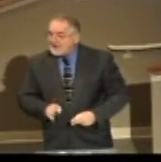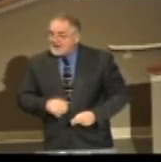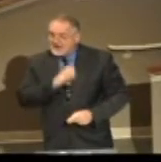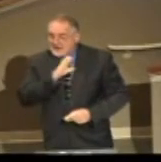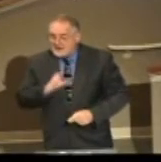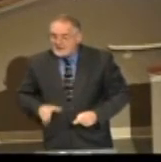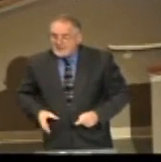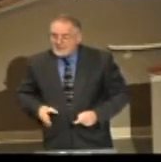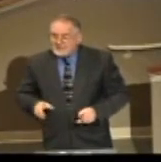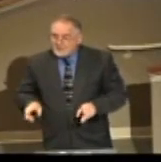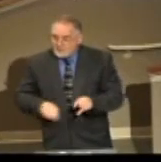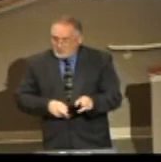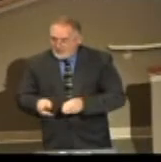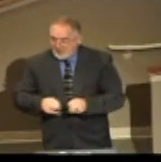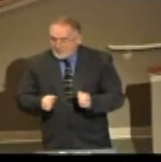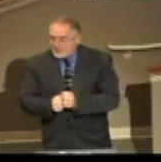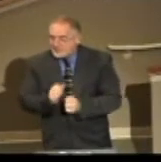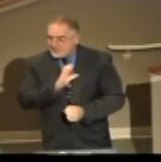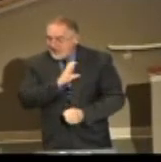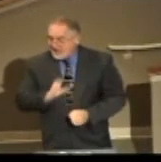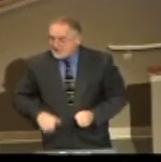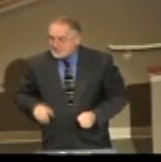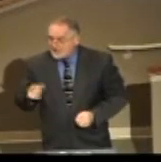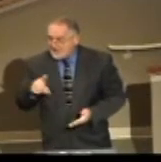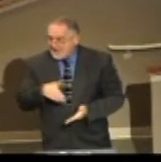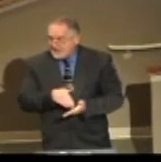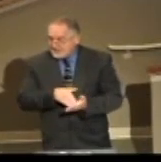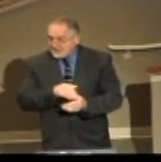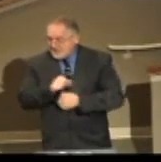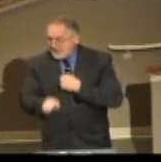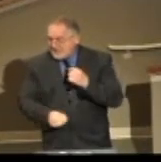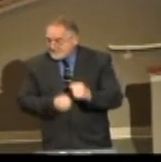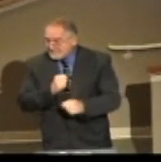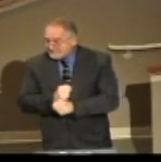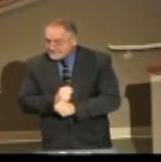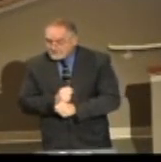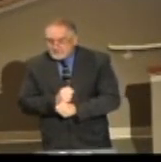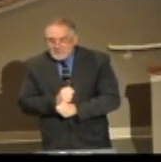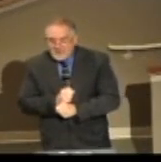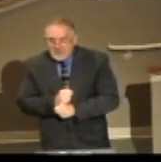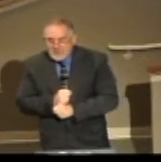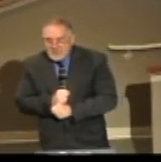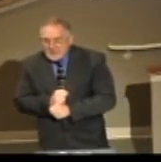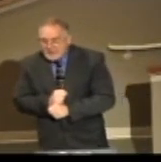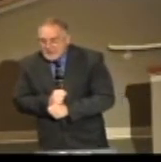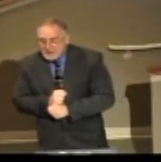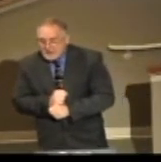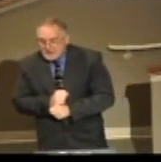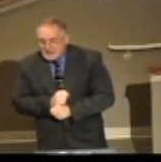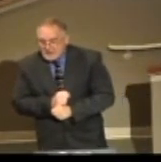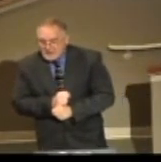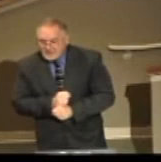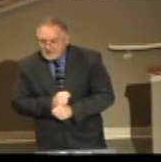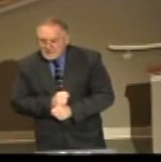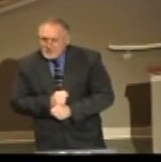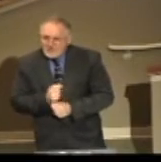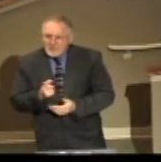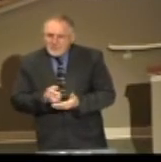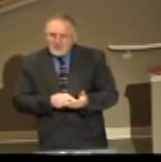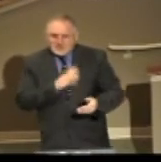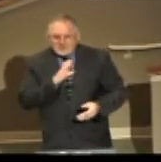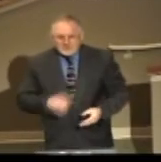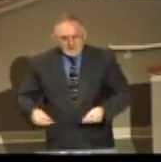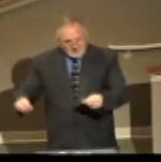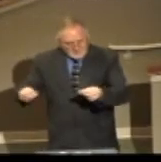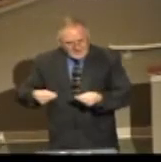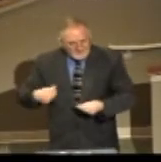I want you to rejoice. I want you to taste again. Lord is good. Salvation. What he removes and also what he gives you. Rejoice.